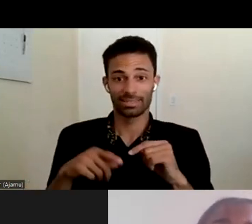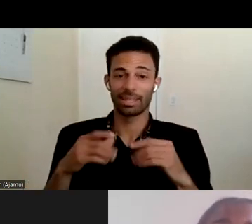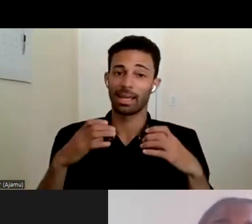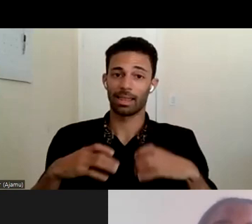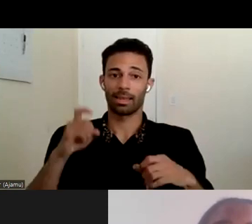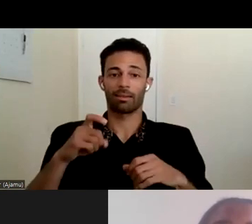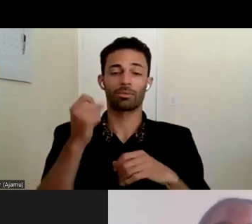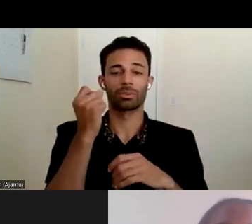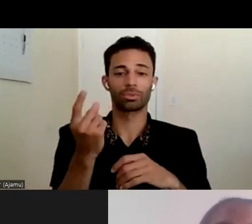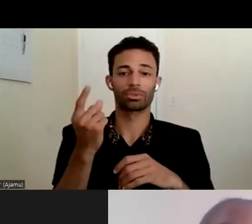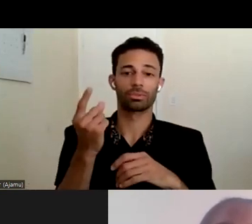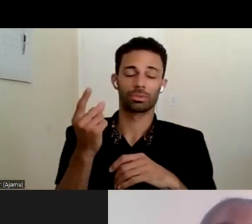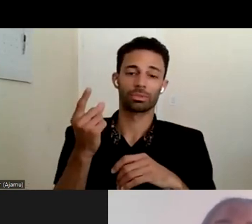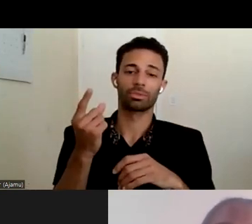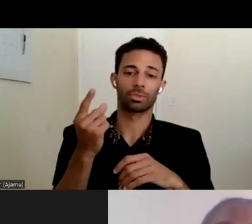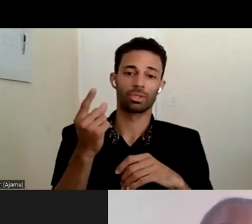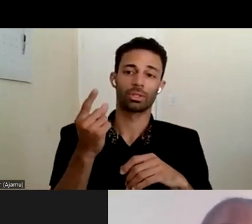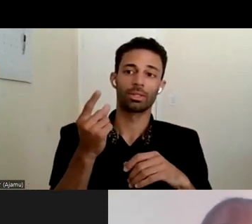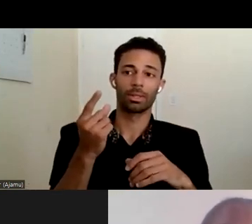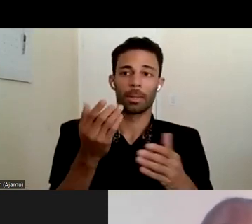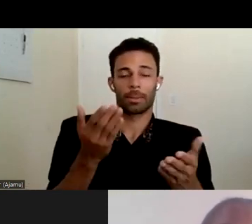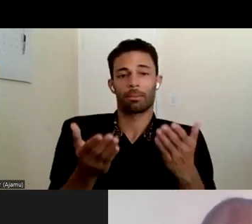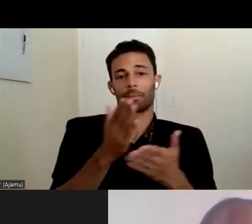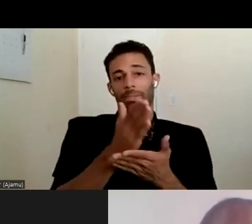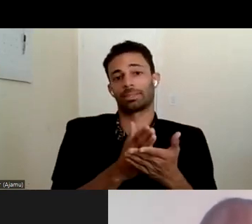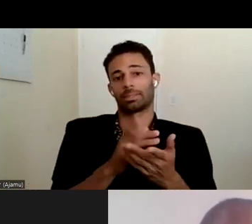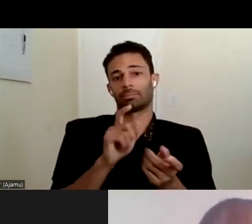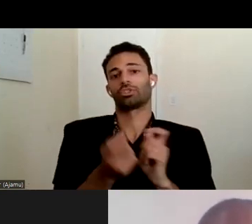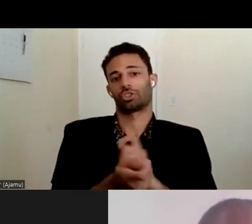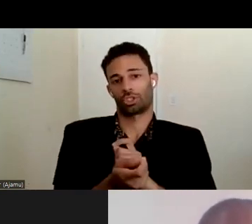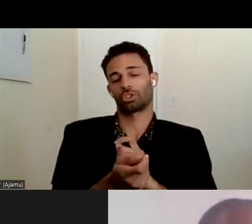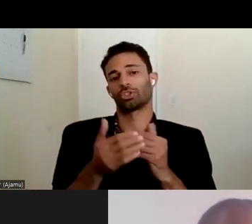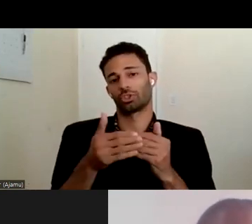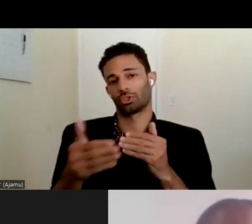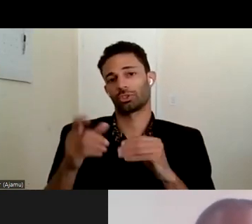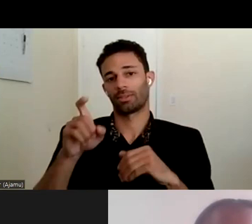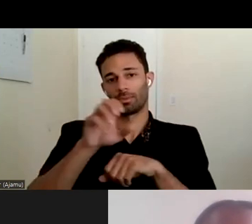there may be some change that they have to get used to.